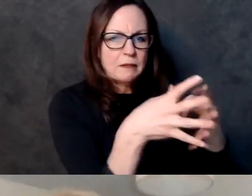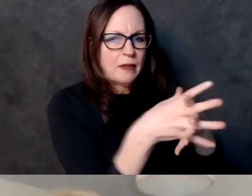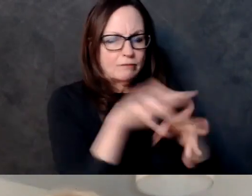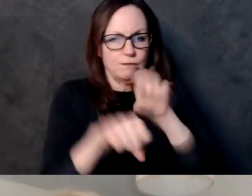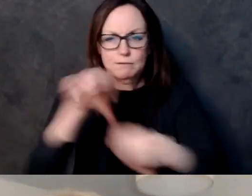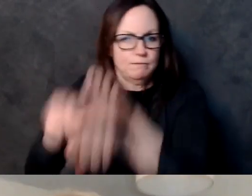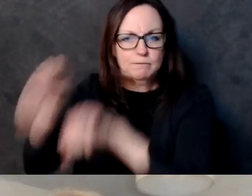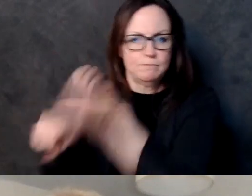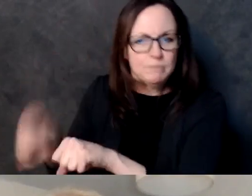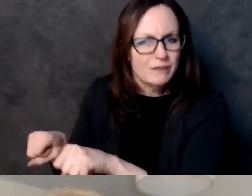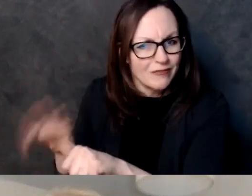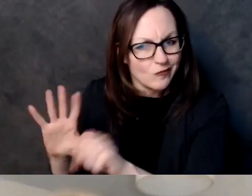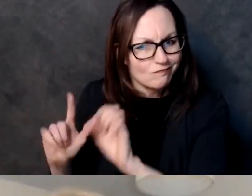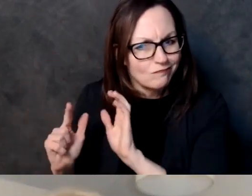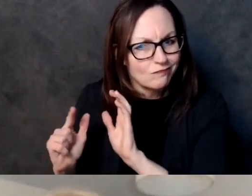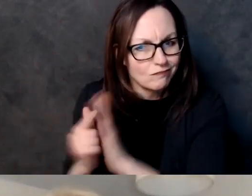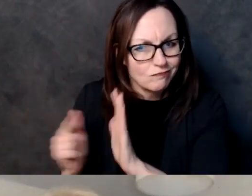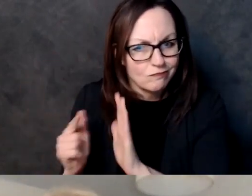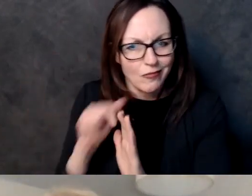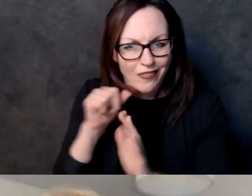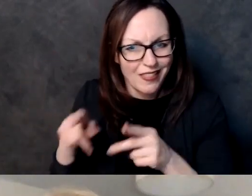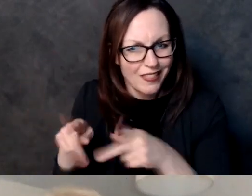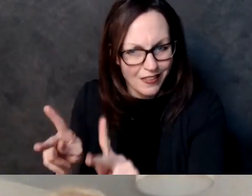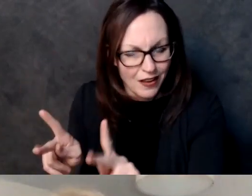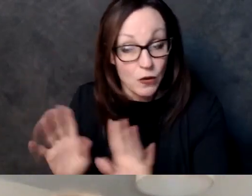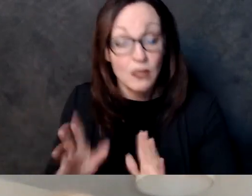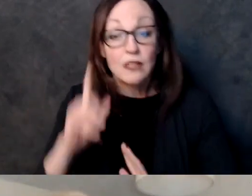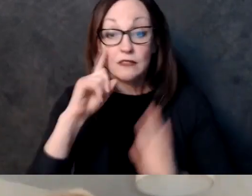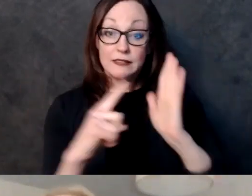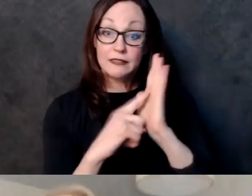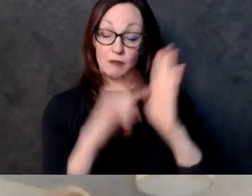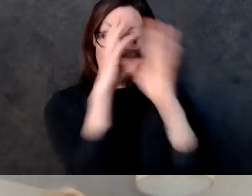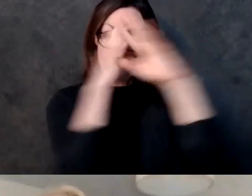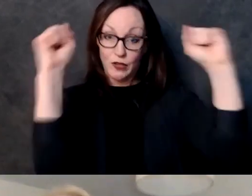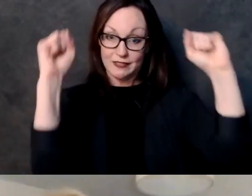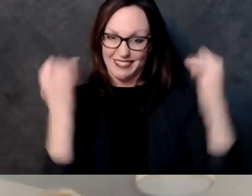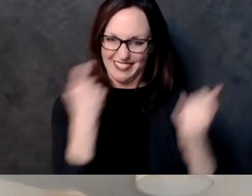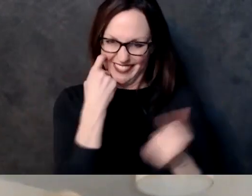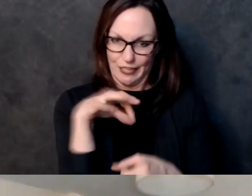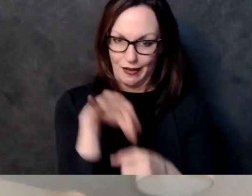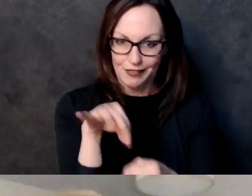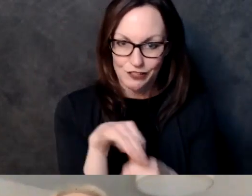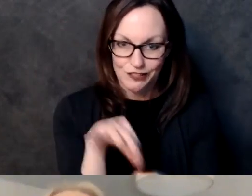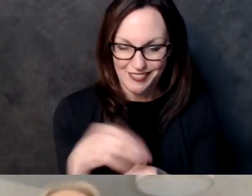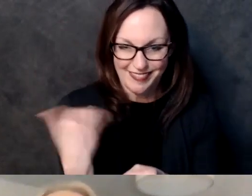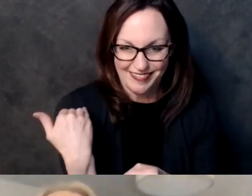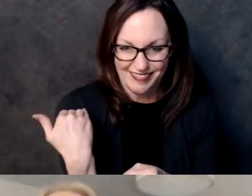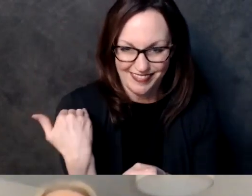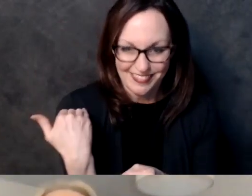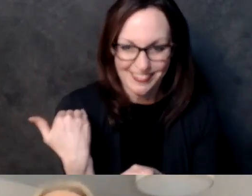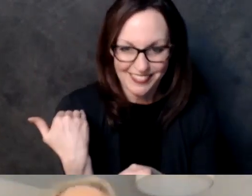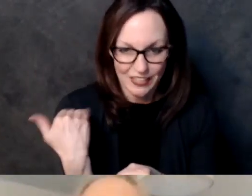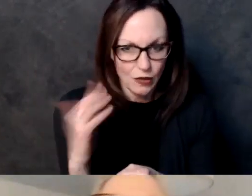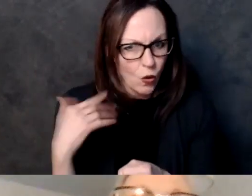and when when i start when people you know when people were talking about oh what what about that big bag of of